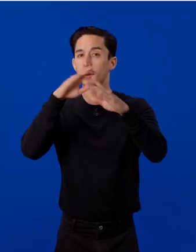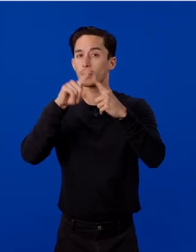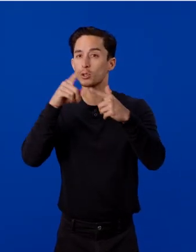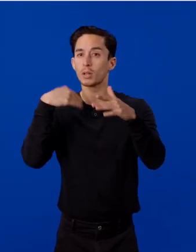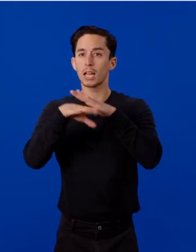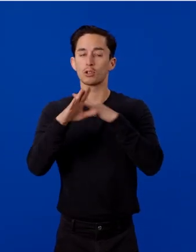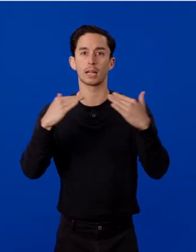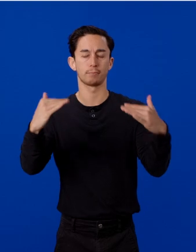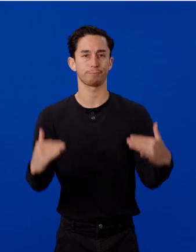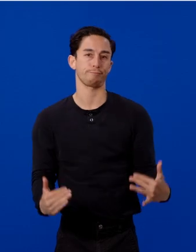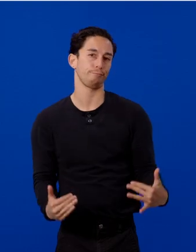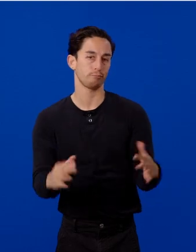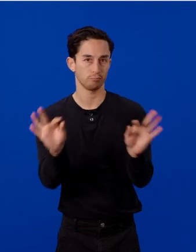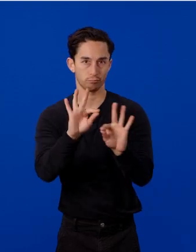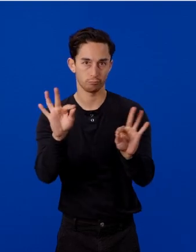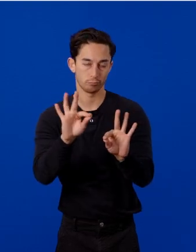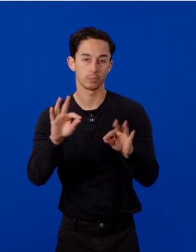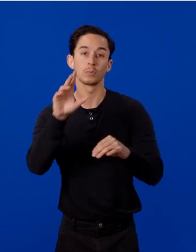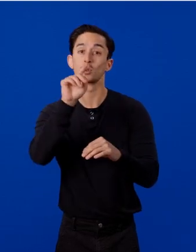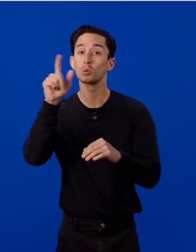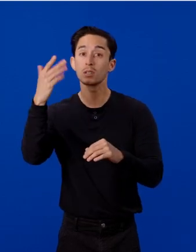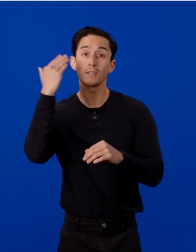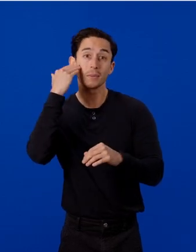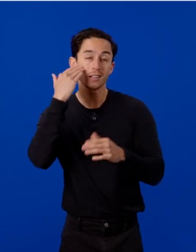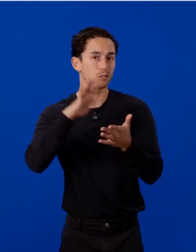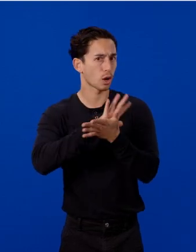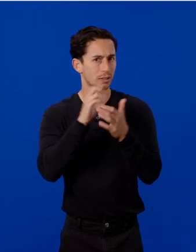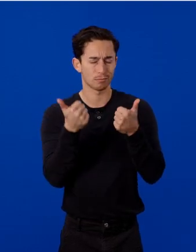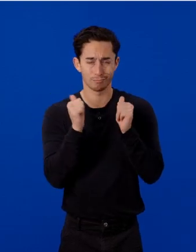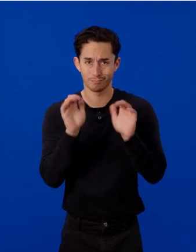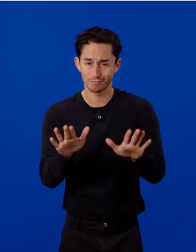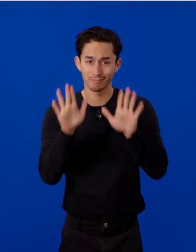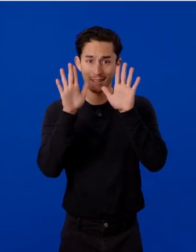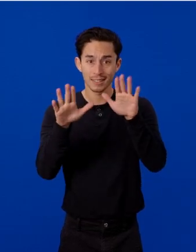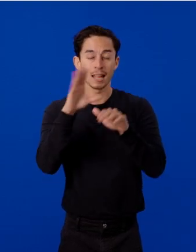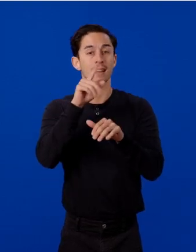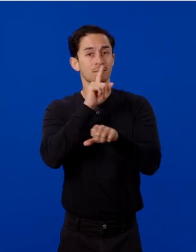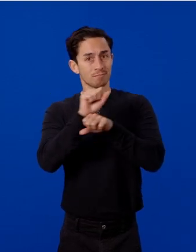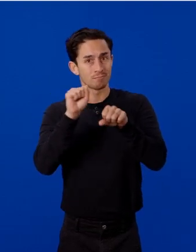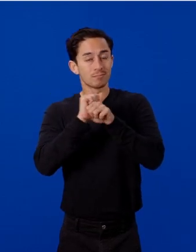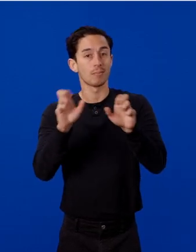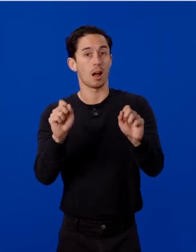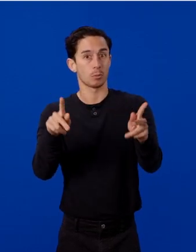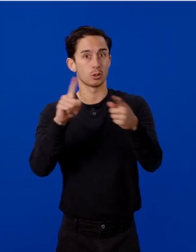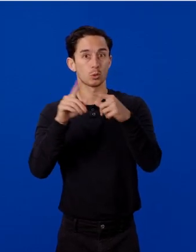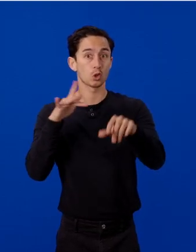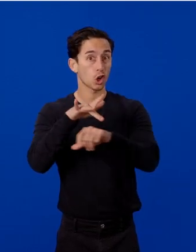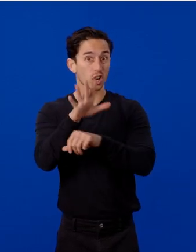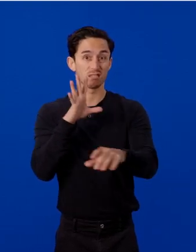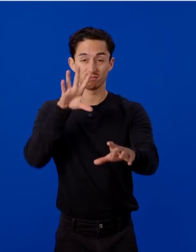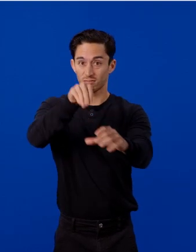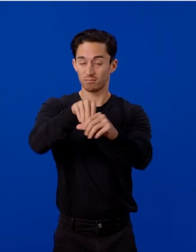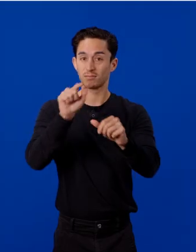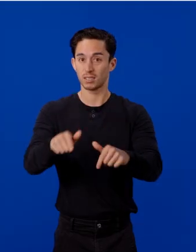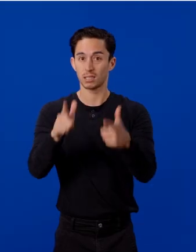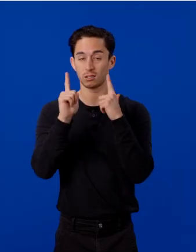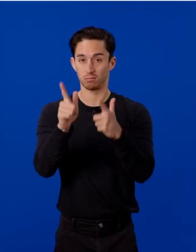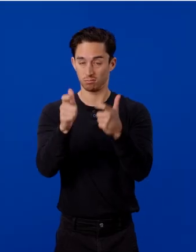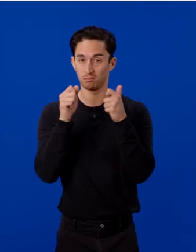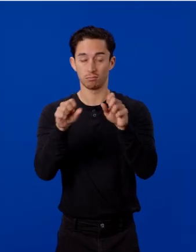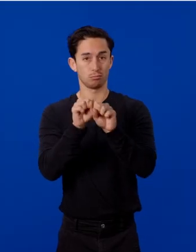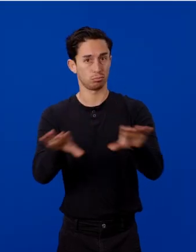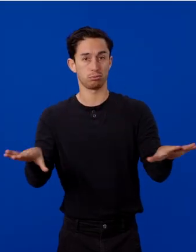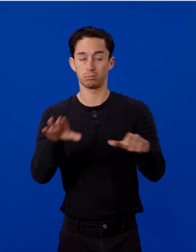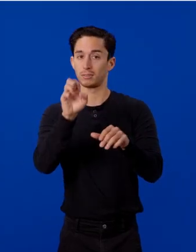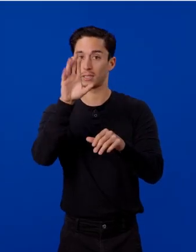lower. The tools are familiar, the documentation is excellent and there is a real opportunity to be early in this rapidly growing ecosystem. Try the